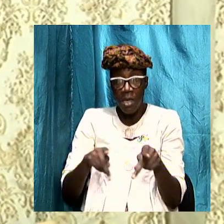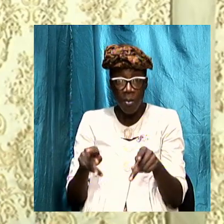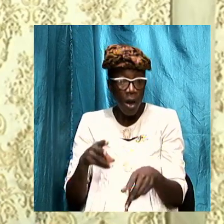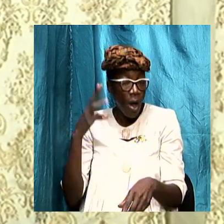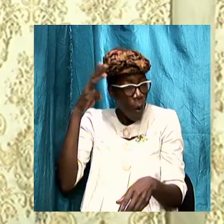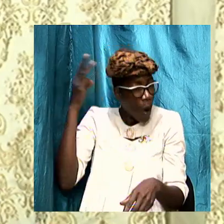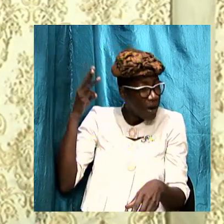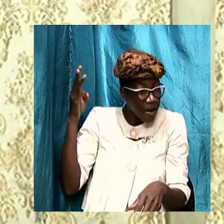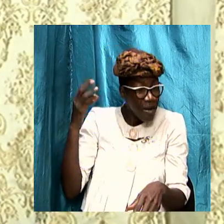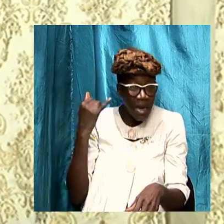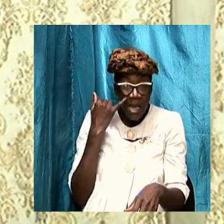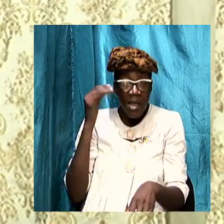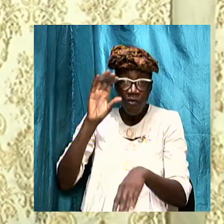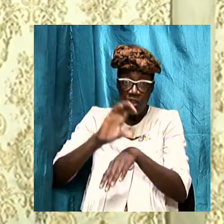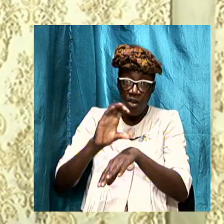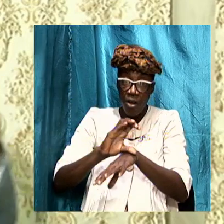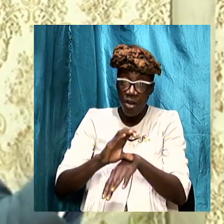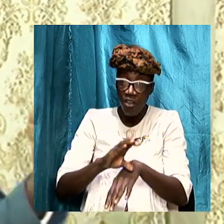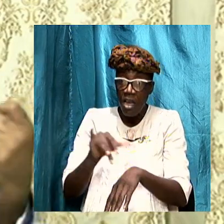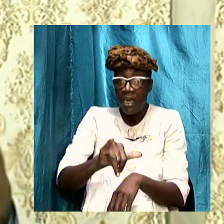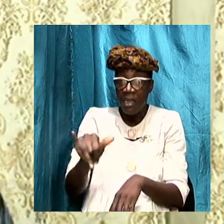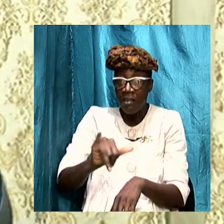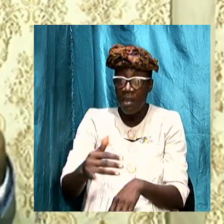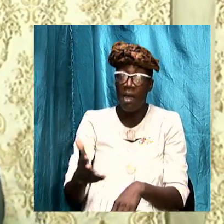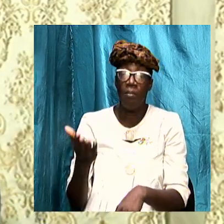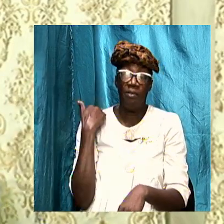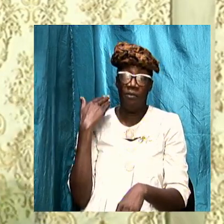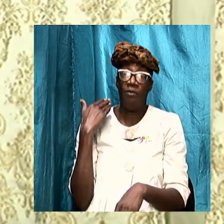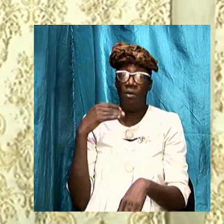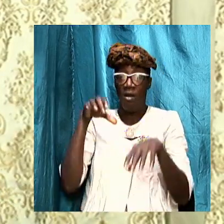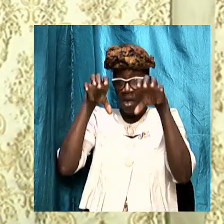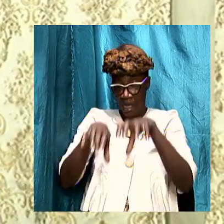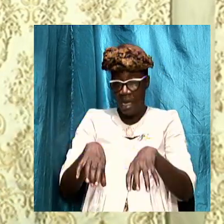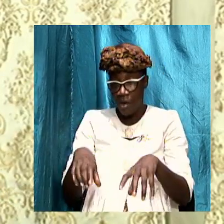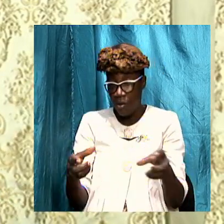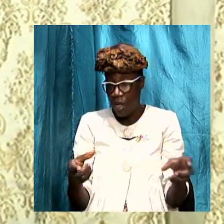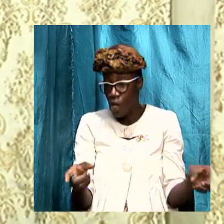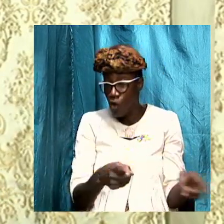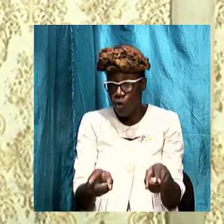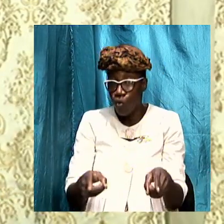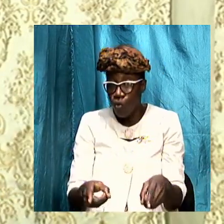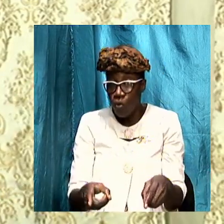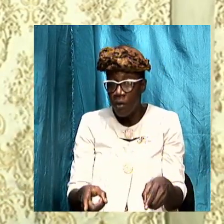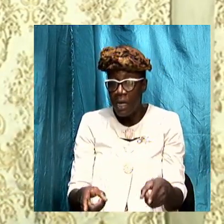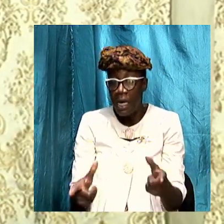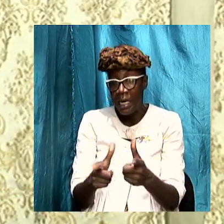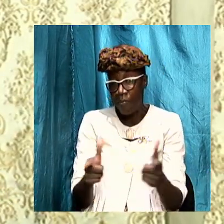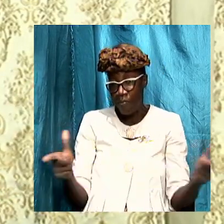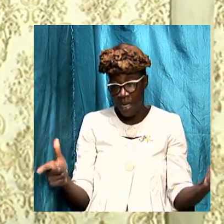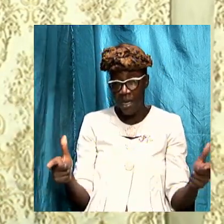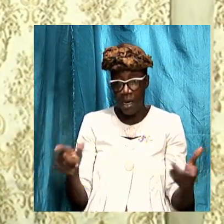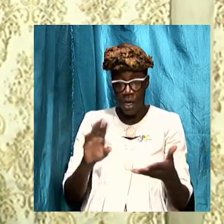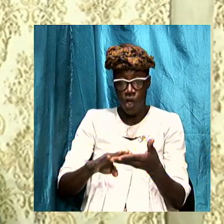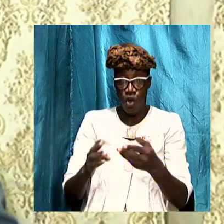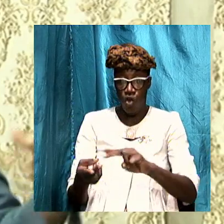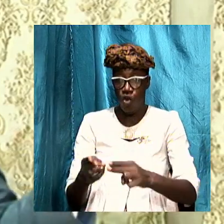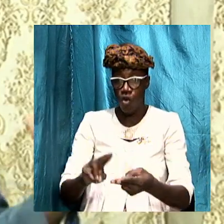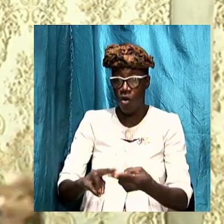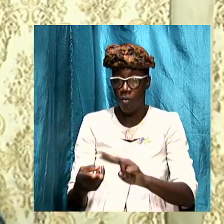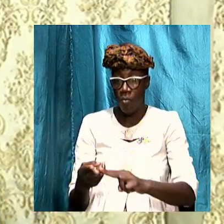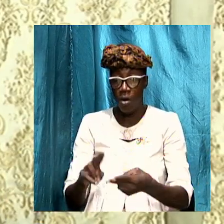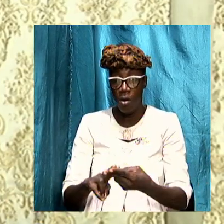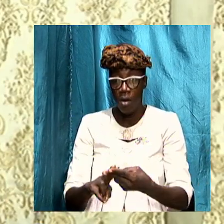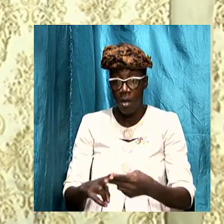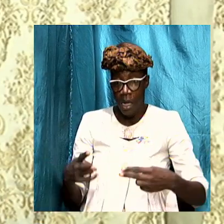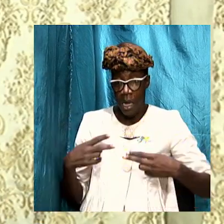as it was before can we accommodate the large numbers that we once had and just have the Holy Ghost fall